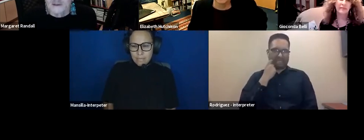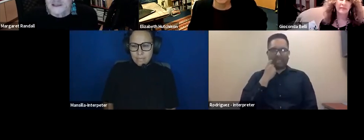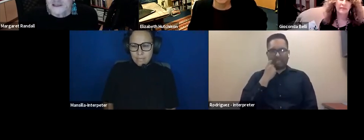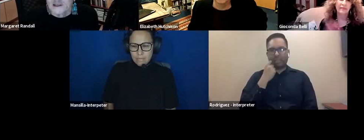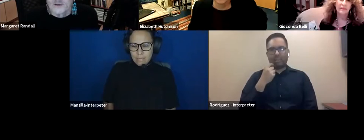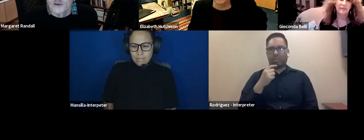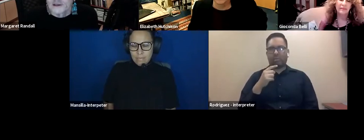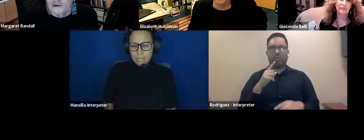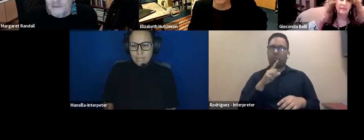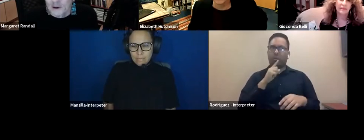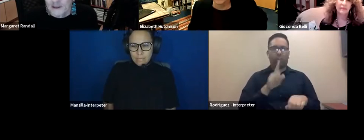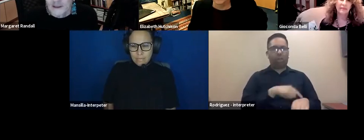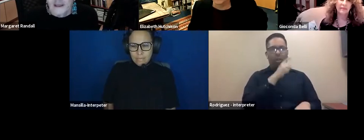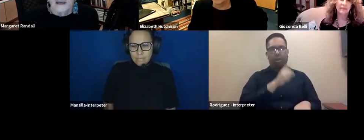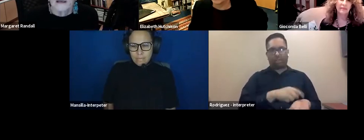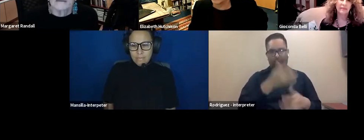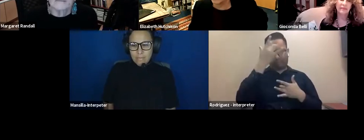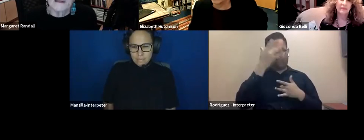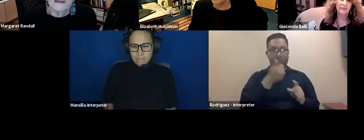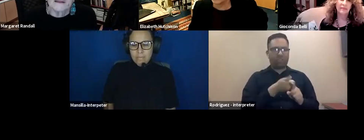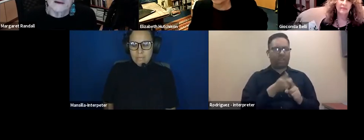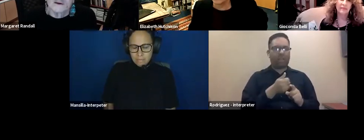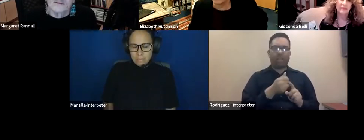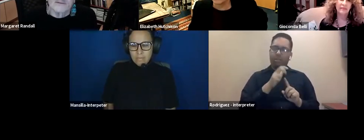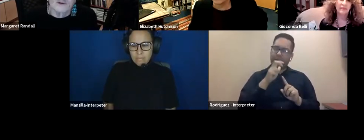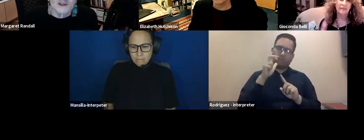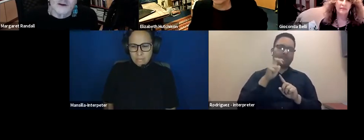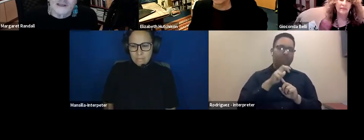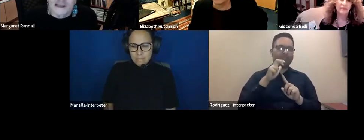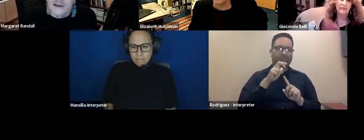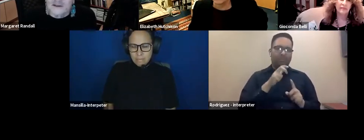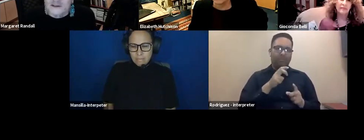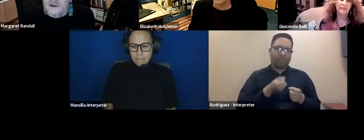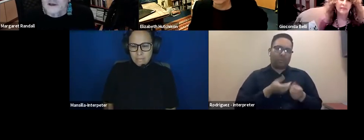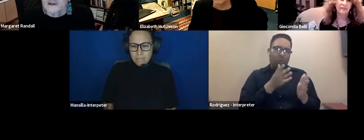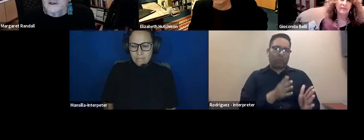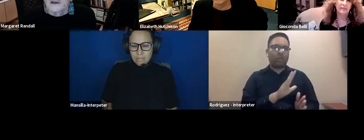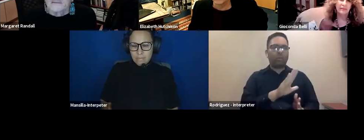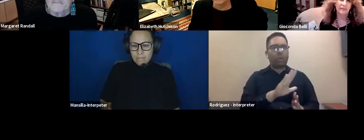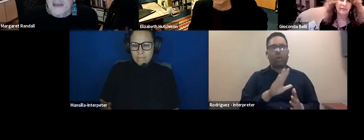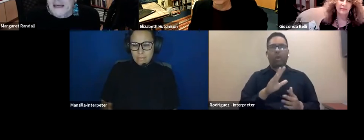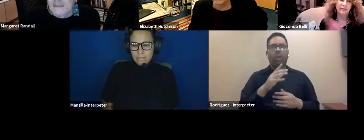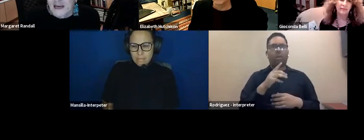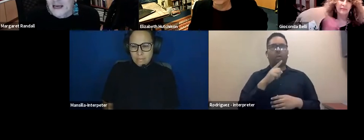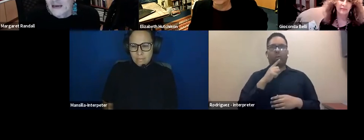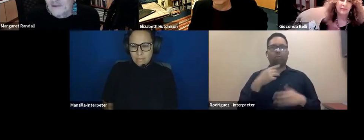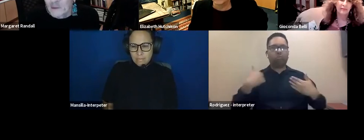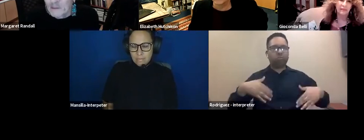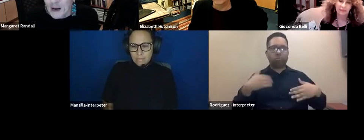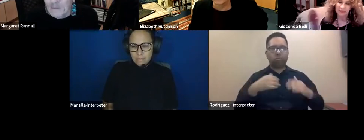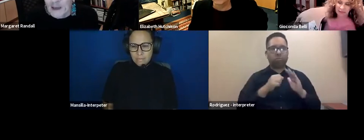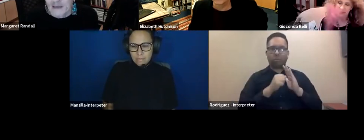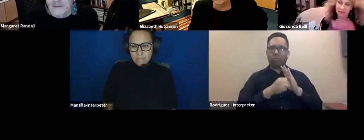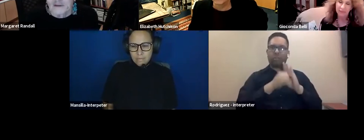She was an extraordinary poet. I think that her revolutionary letters, many, many, I can't even